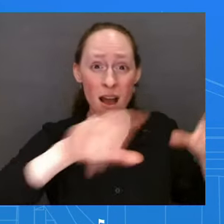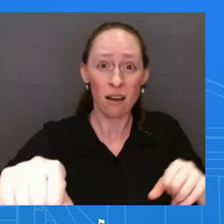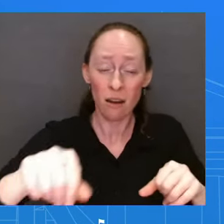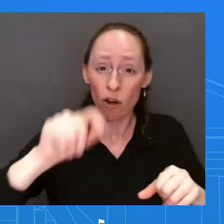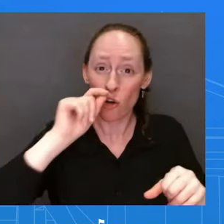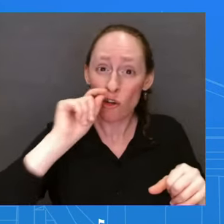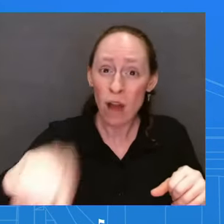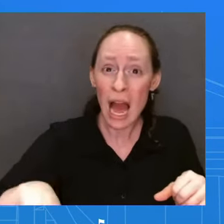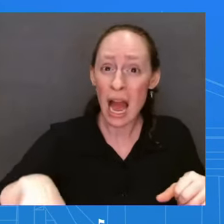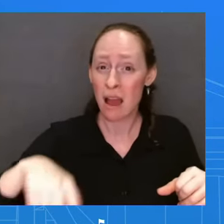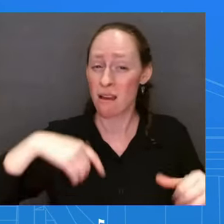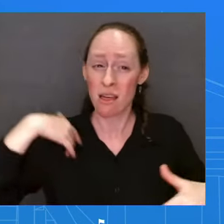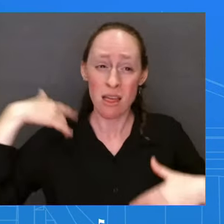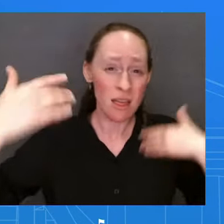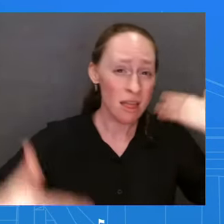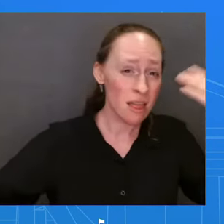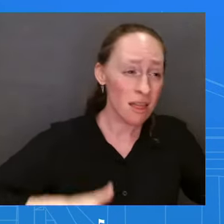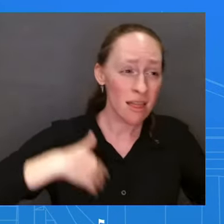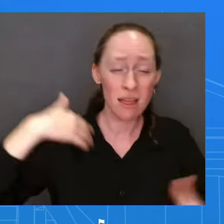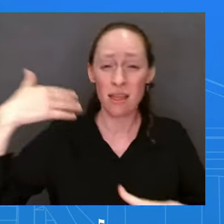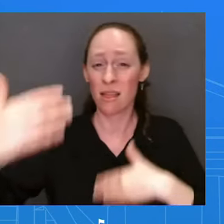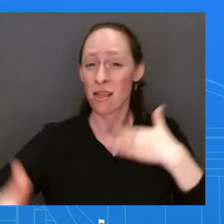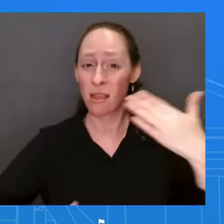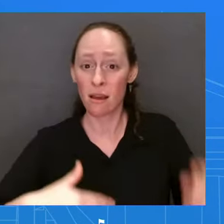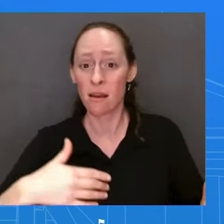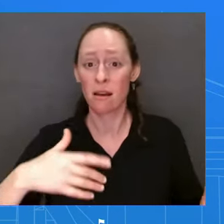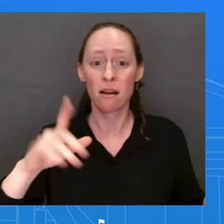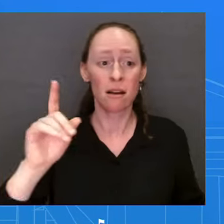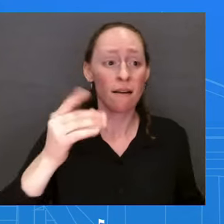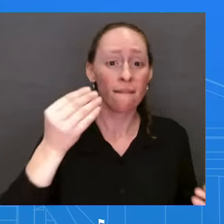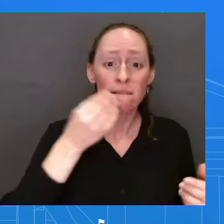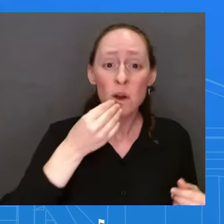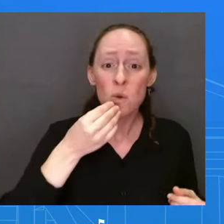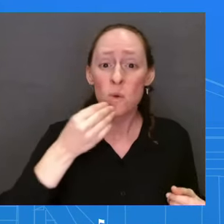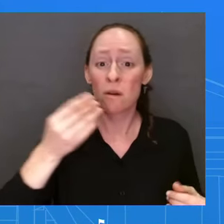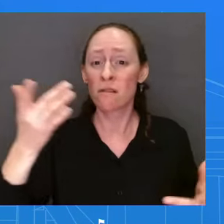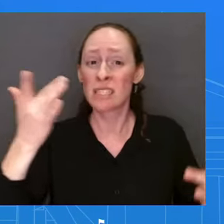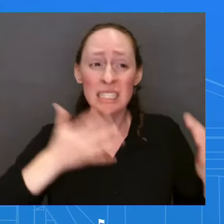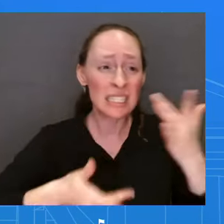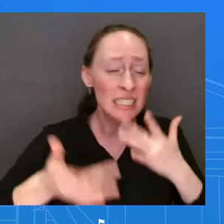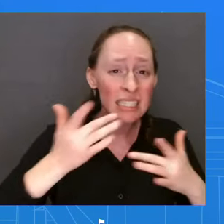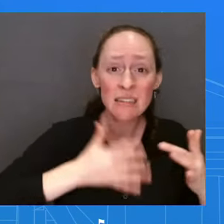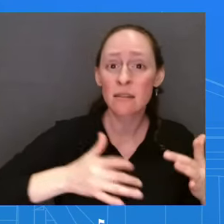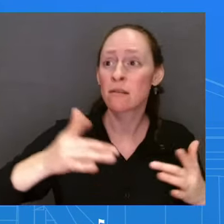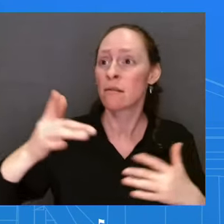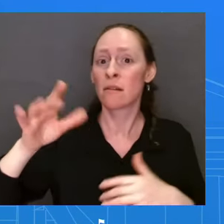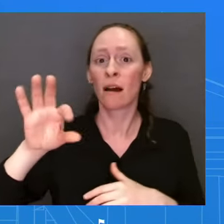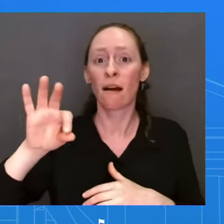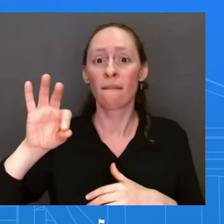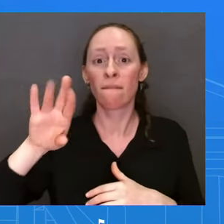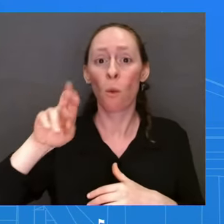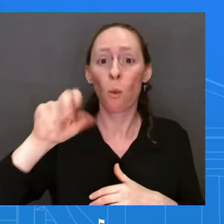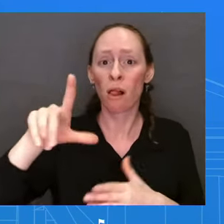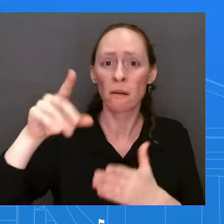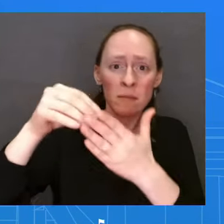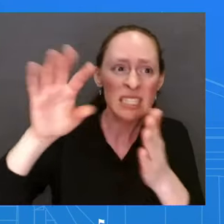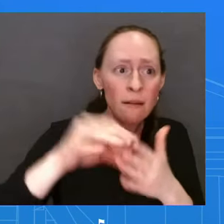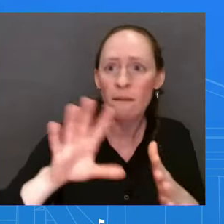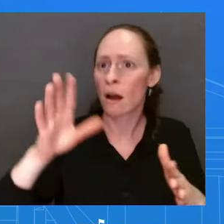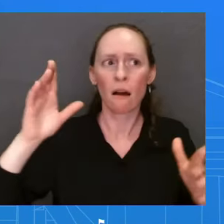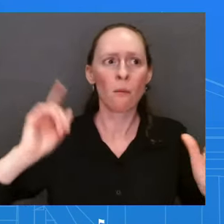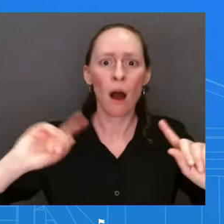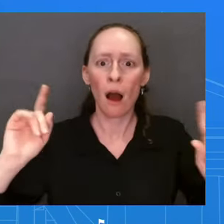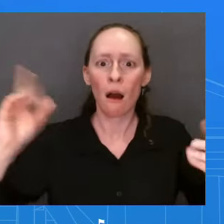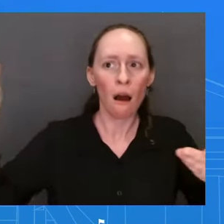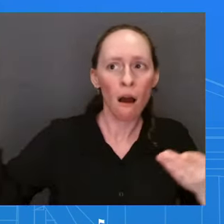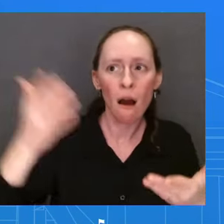supply chains, global fuel supply chains, sent inflation soaring around the world. Right now, the United States is in a better position